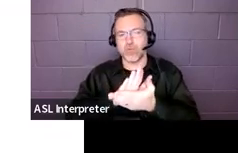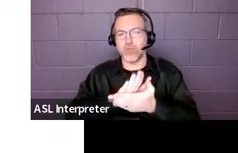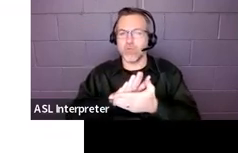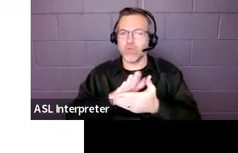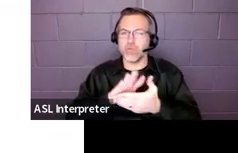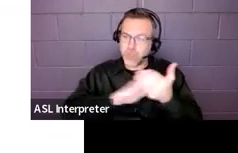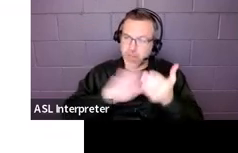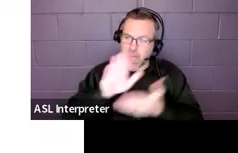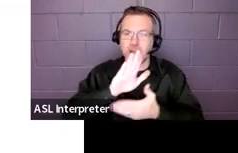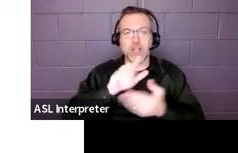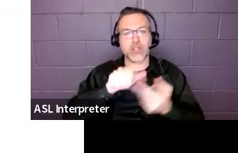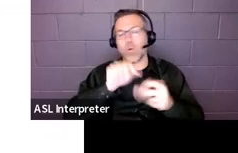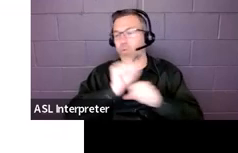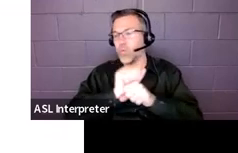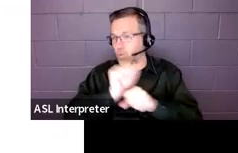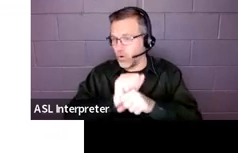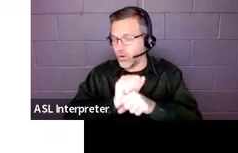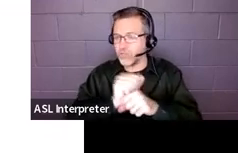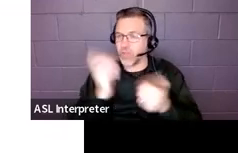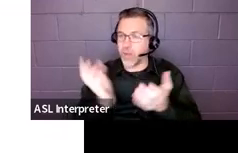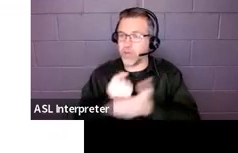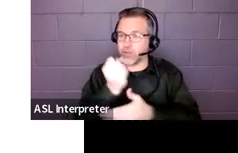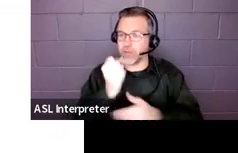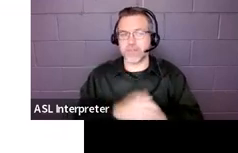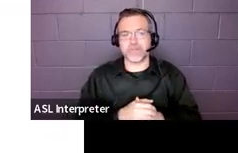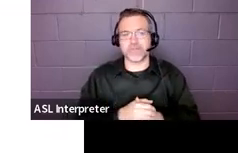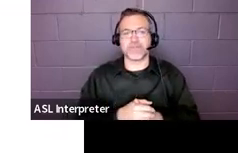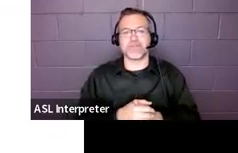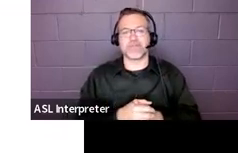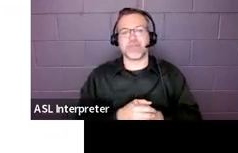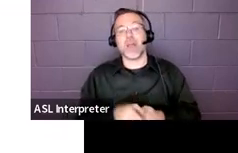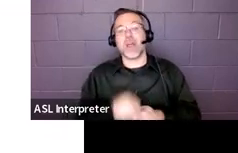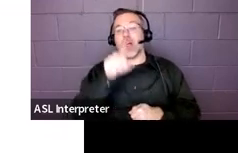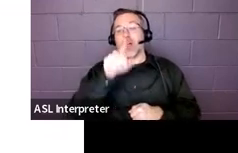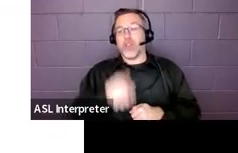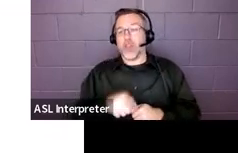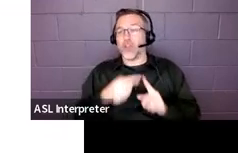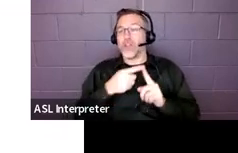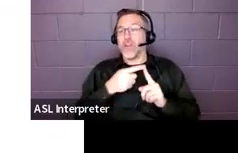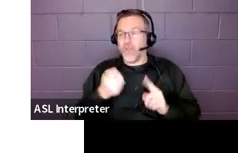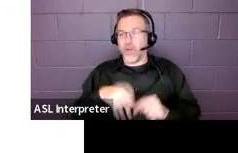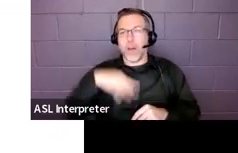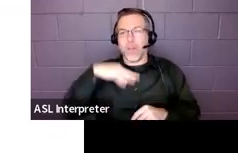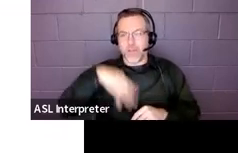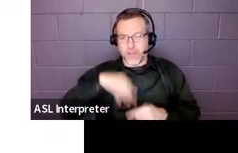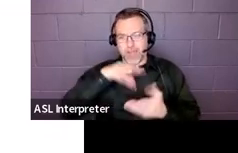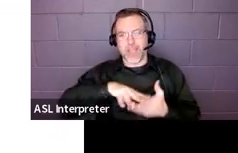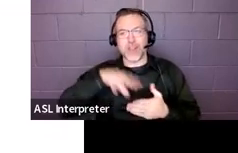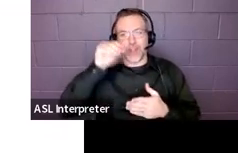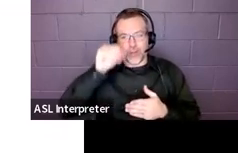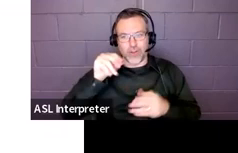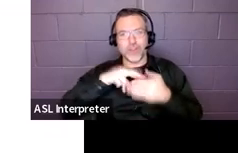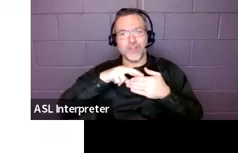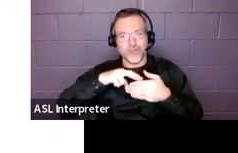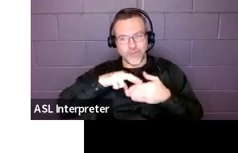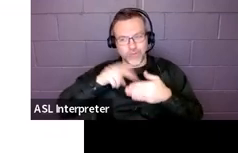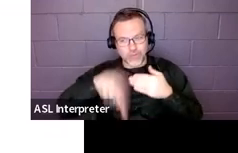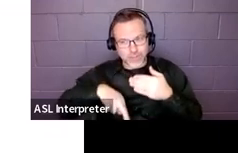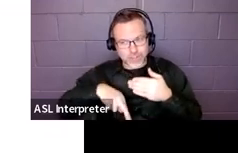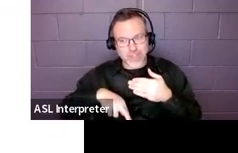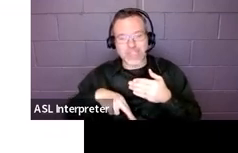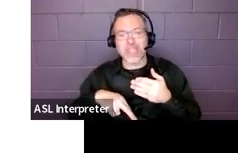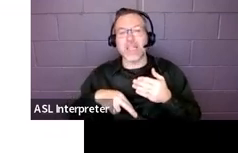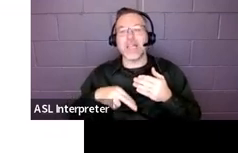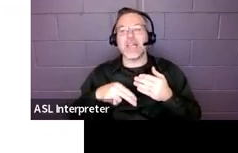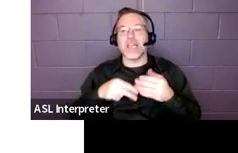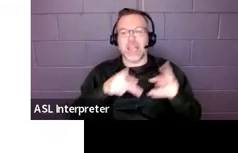So, these are derived from those state grade levels. So, these are derived from the main learning results. They're just, they're just reduced in the